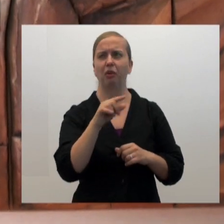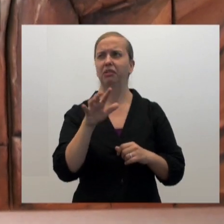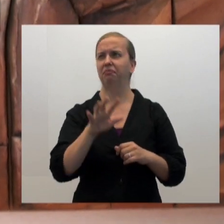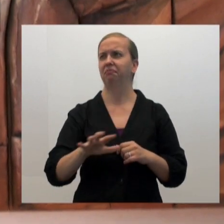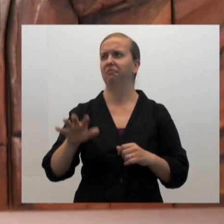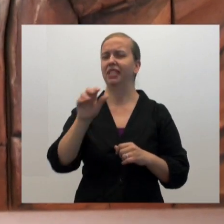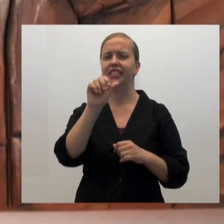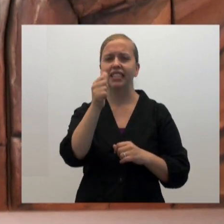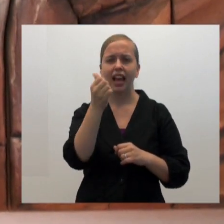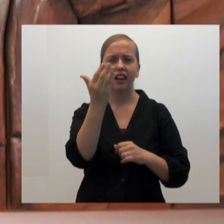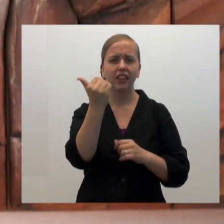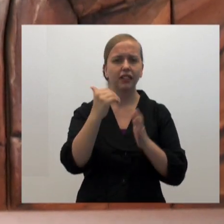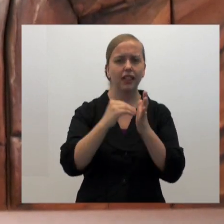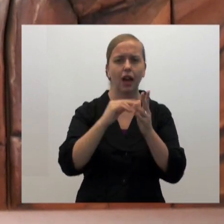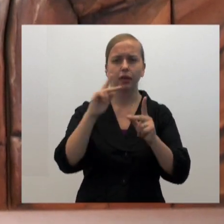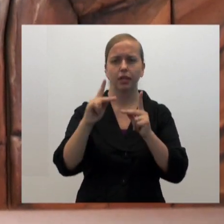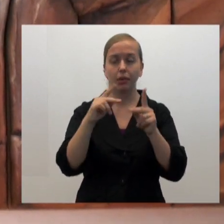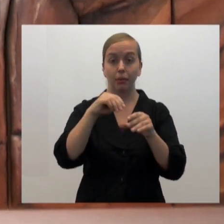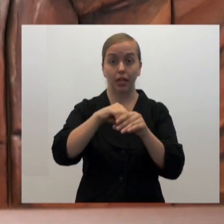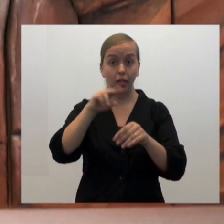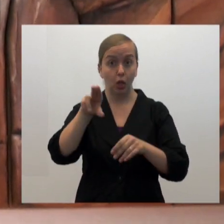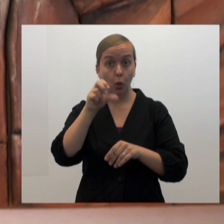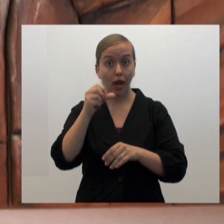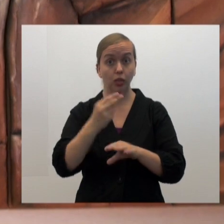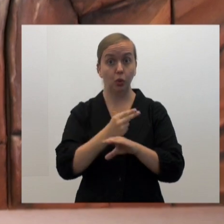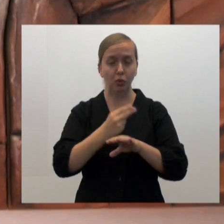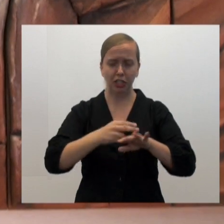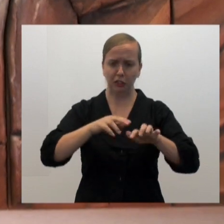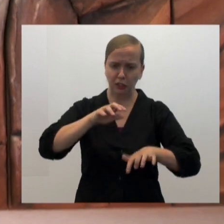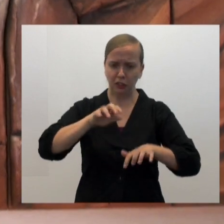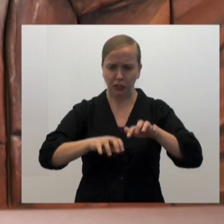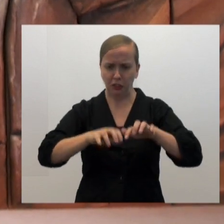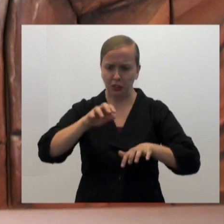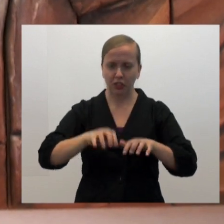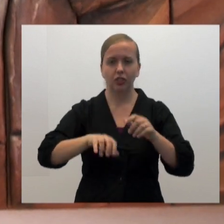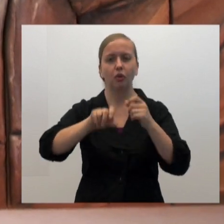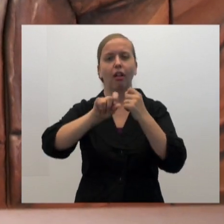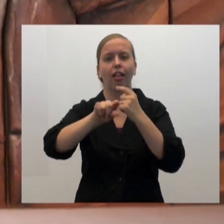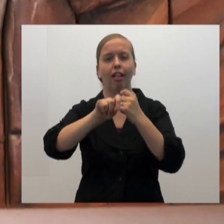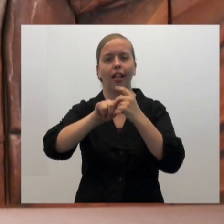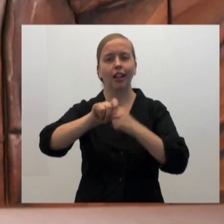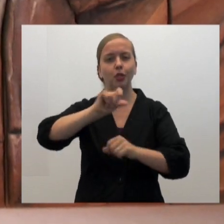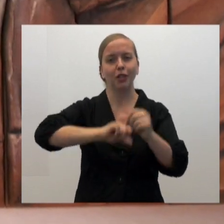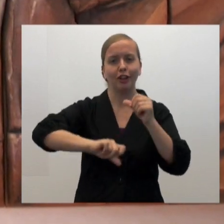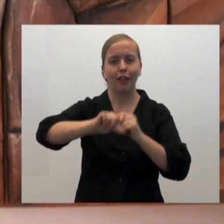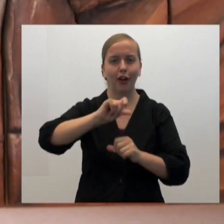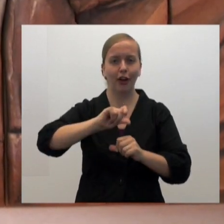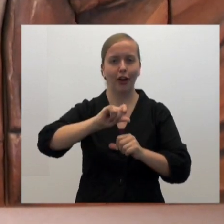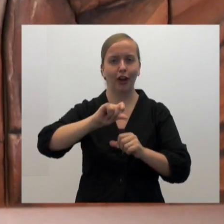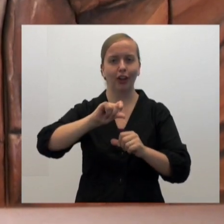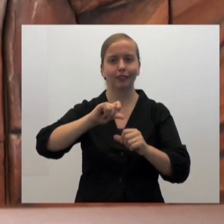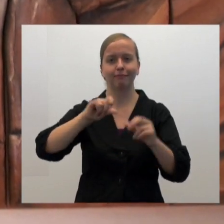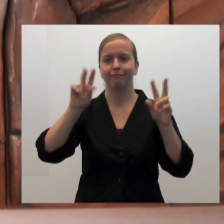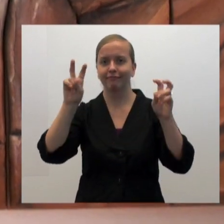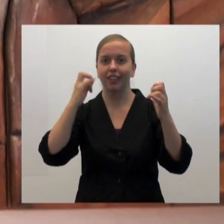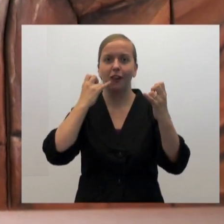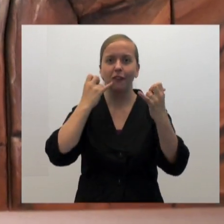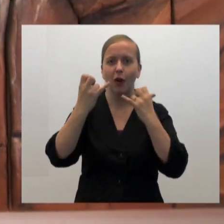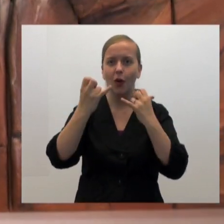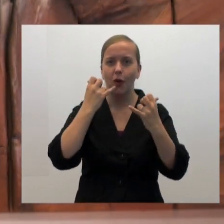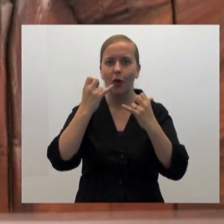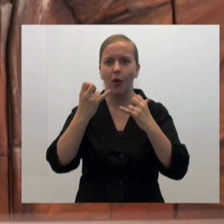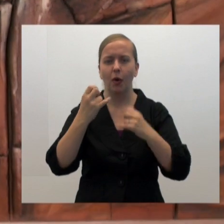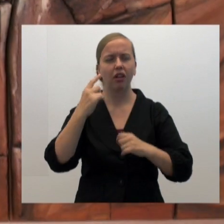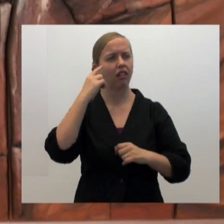probably 10 or 15,000 people in the United States using these TTY machines to type back and forth to each other to have telephone